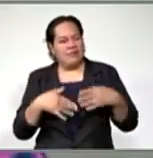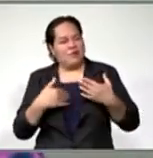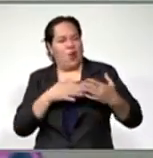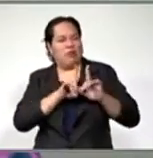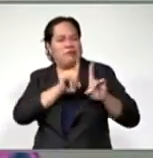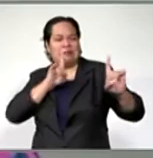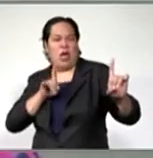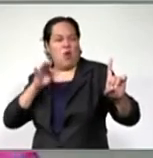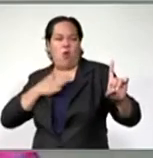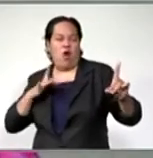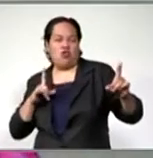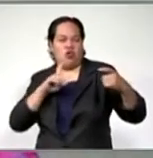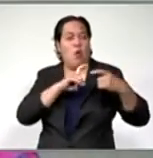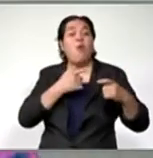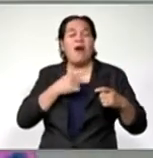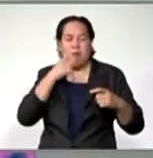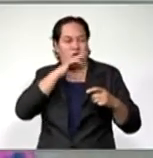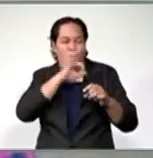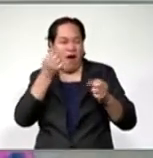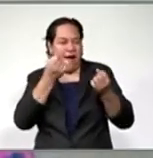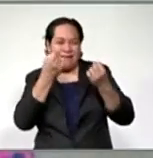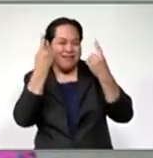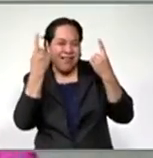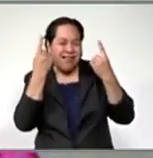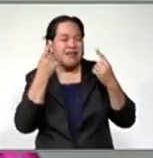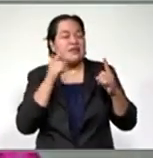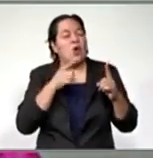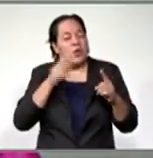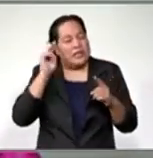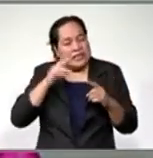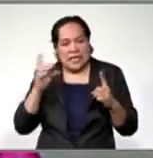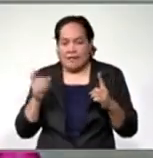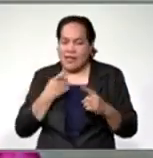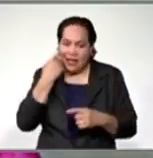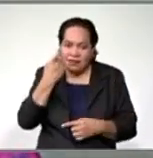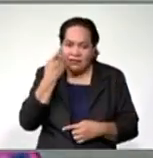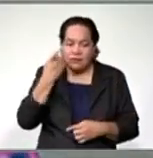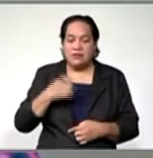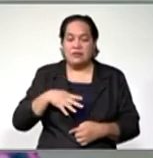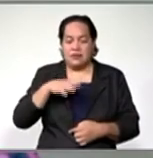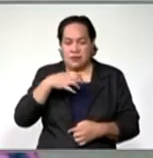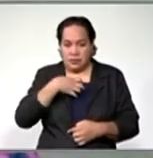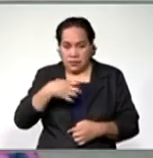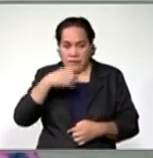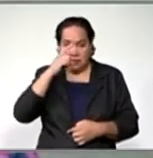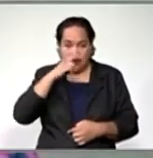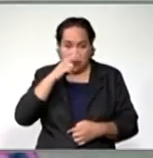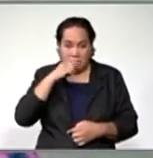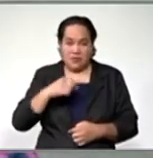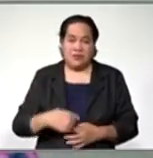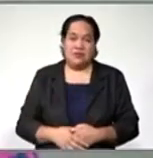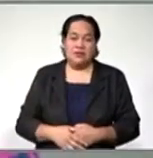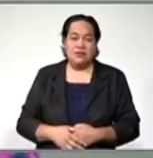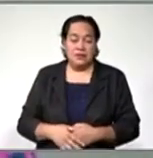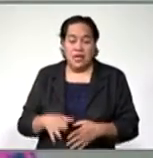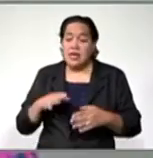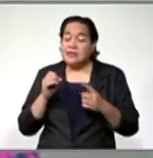themselves. They don't understand, you know, so we really need to address this. And, you know, more people who are sort